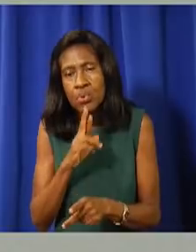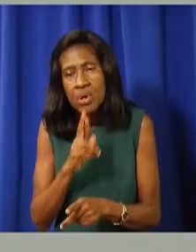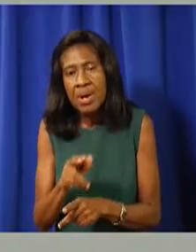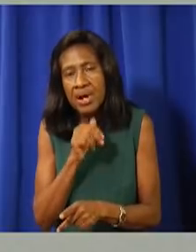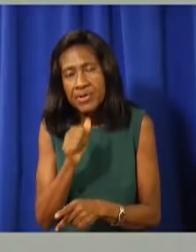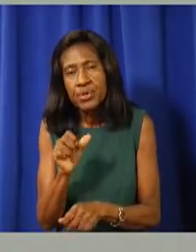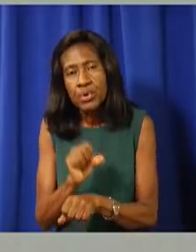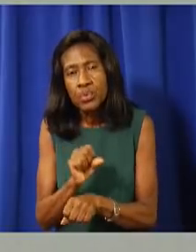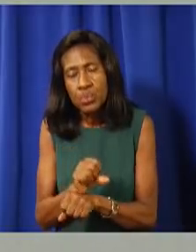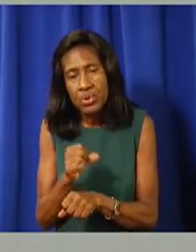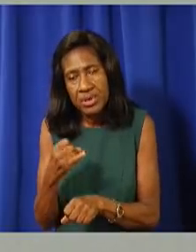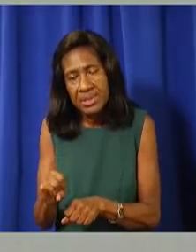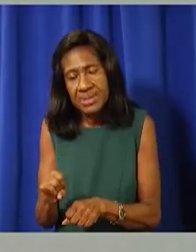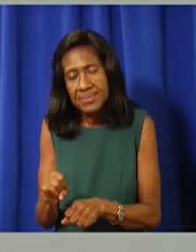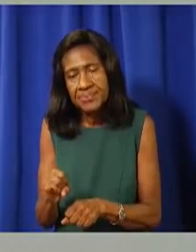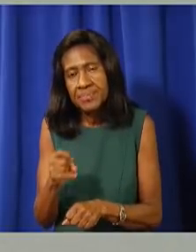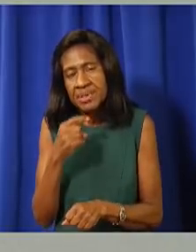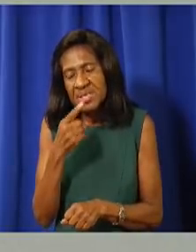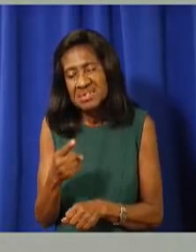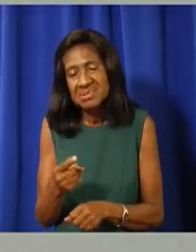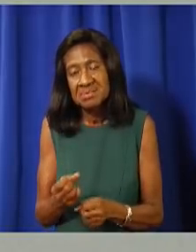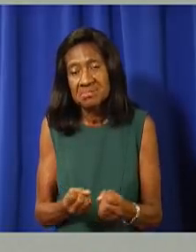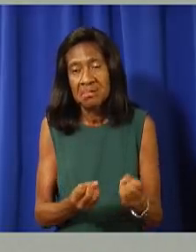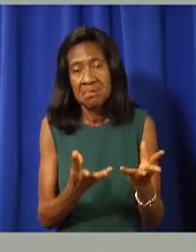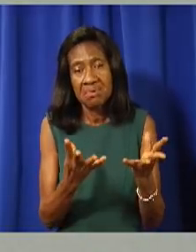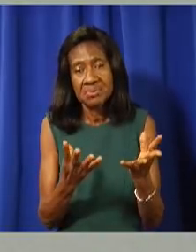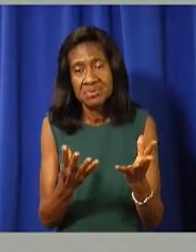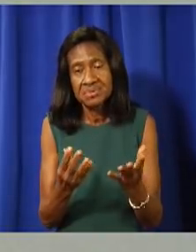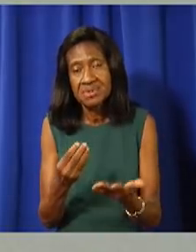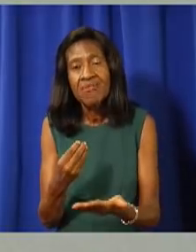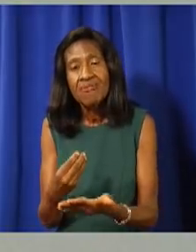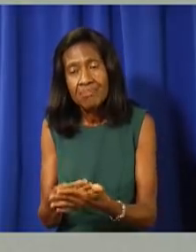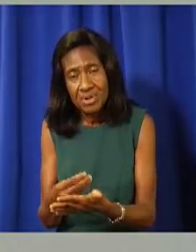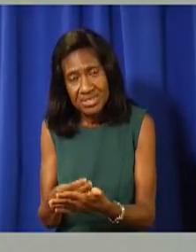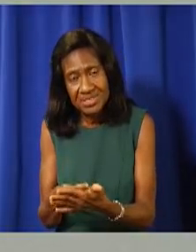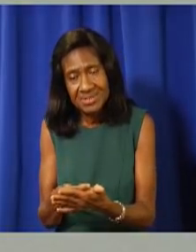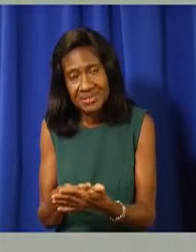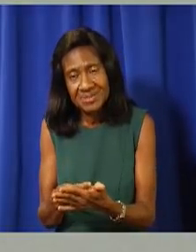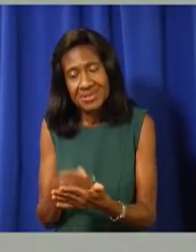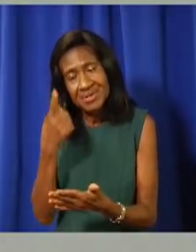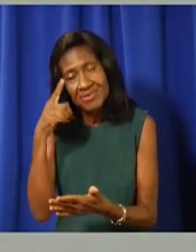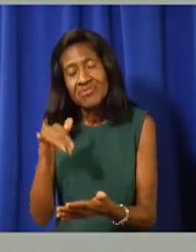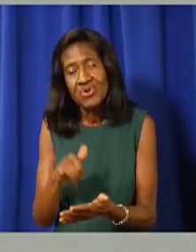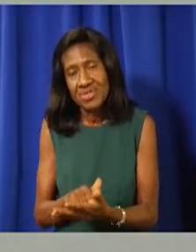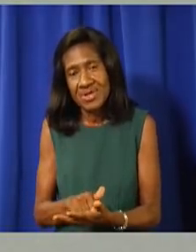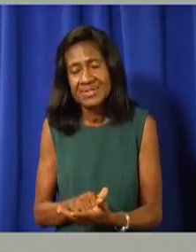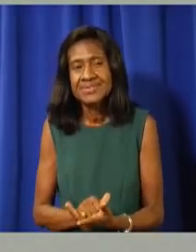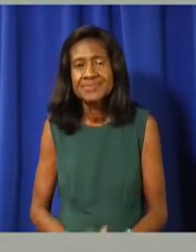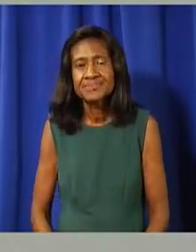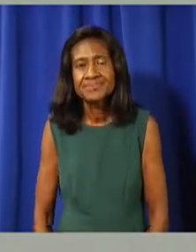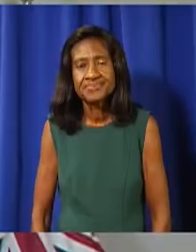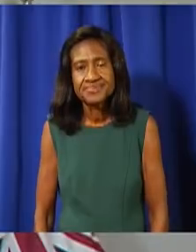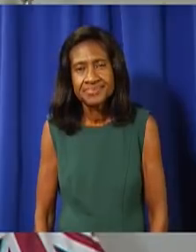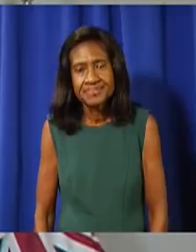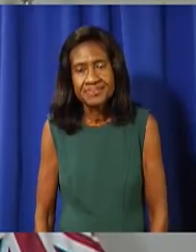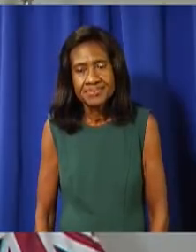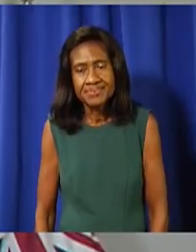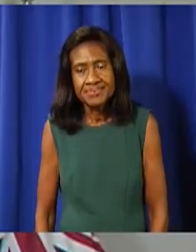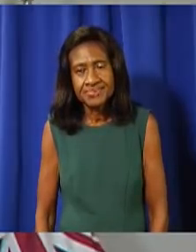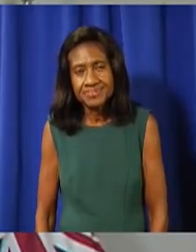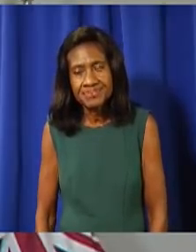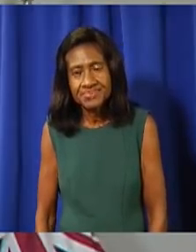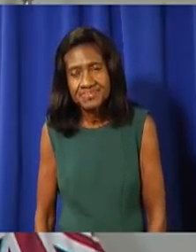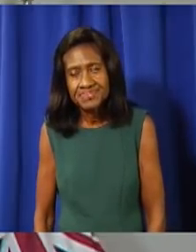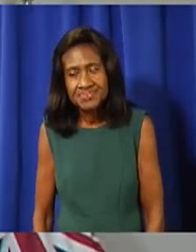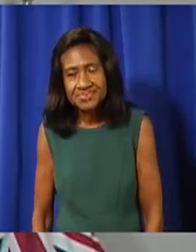um, extra funding that will be required in order to properly achieve that over a period of months. Thank you. And, and I know I'm